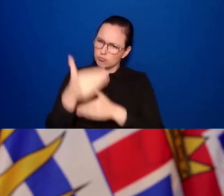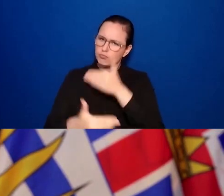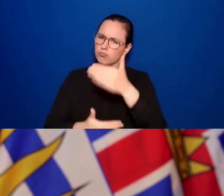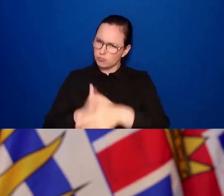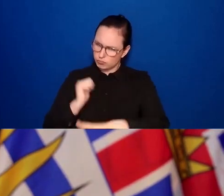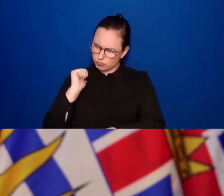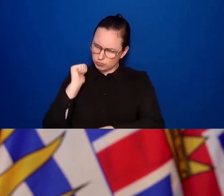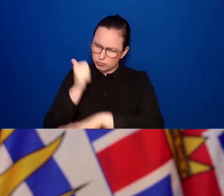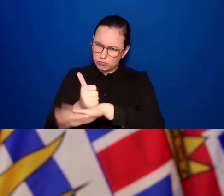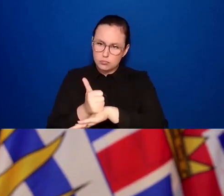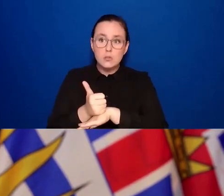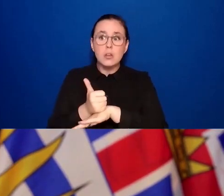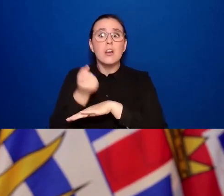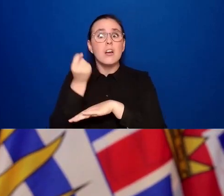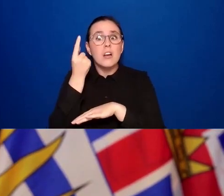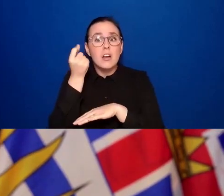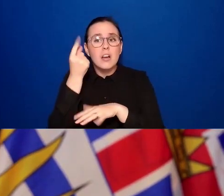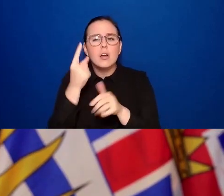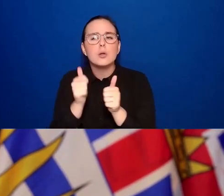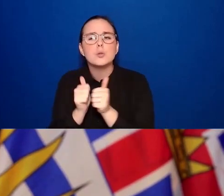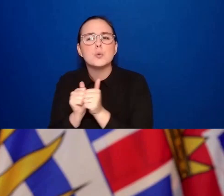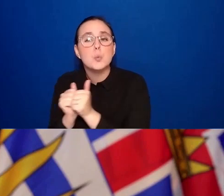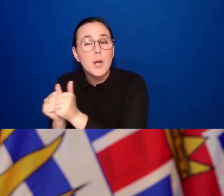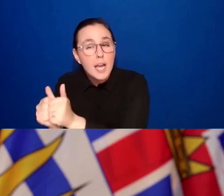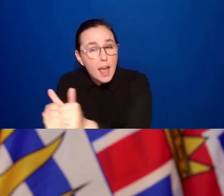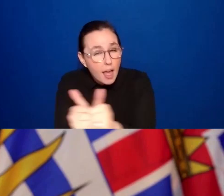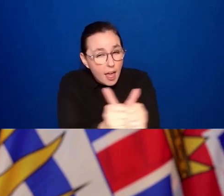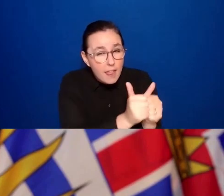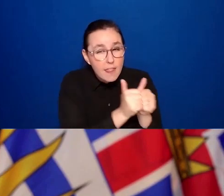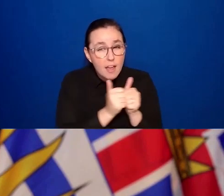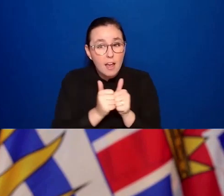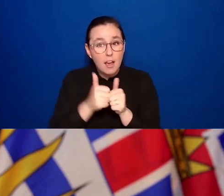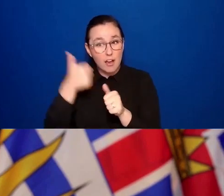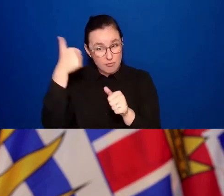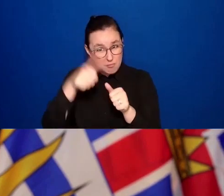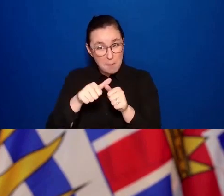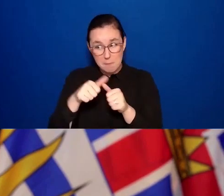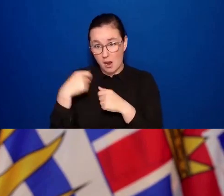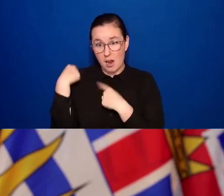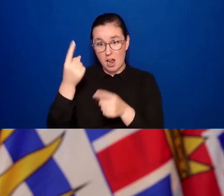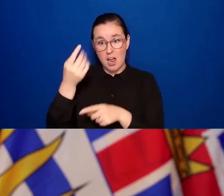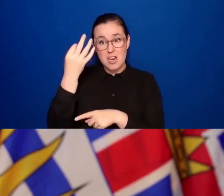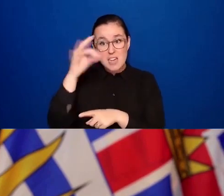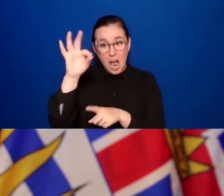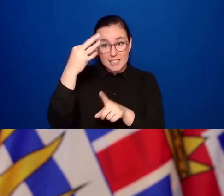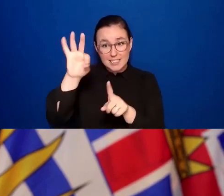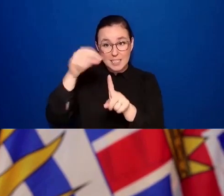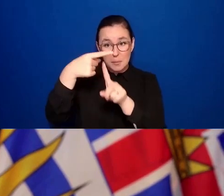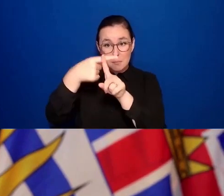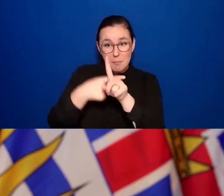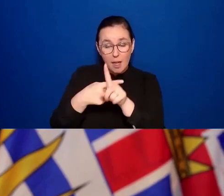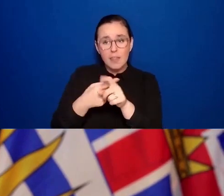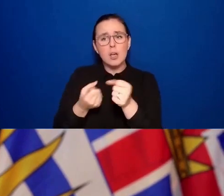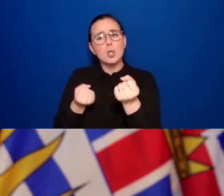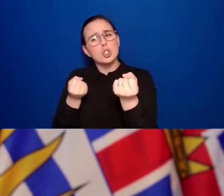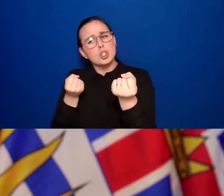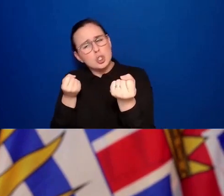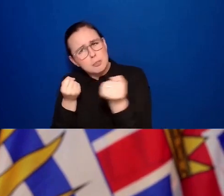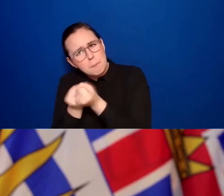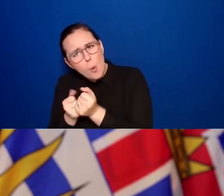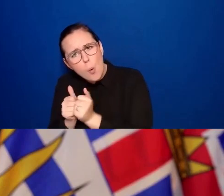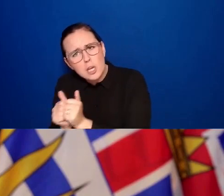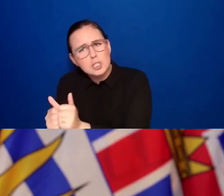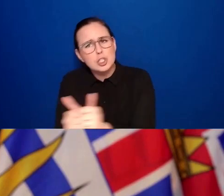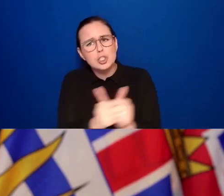that together together. by doing what we have been doing all along here in BC. That's supporting each other and doing it with kindness and with